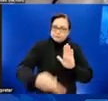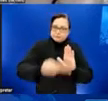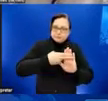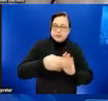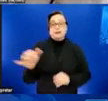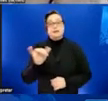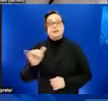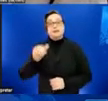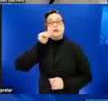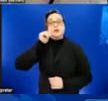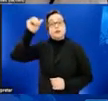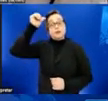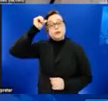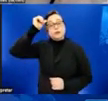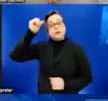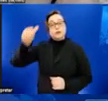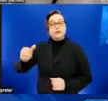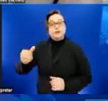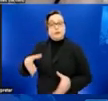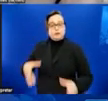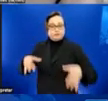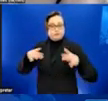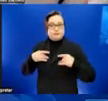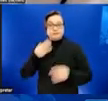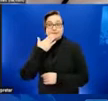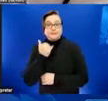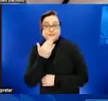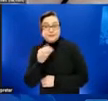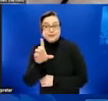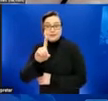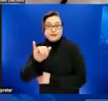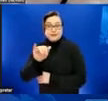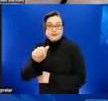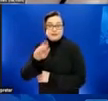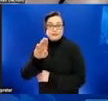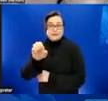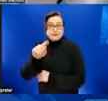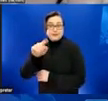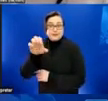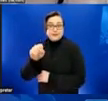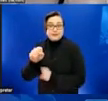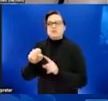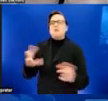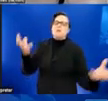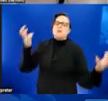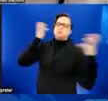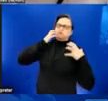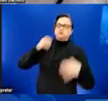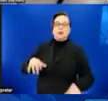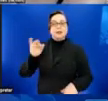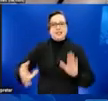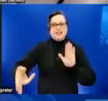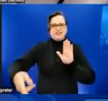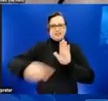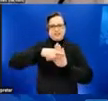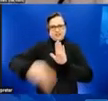a disease of obese people. This misperception stigmatizes diabetes as well as obese people. With